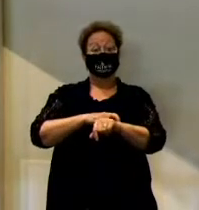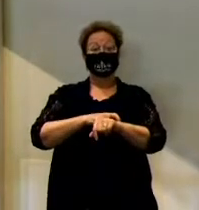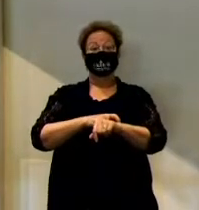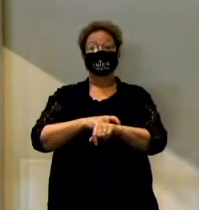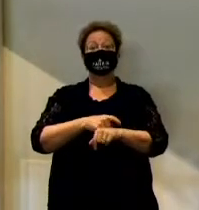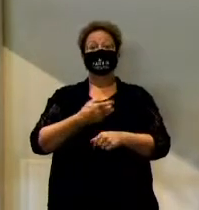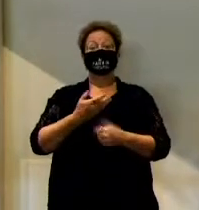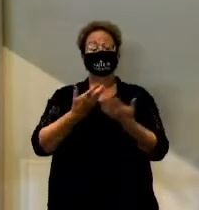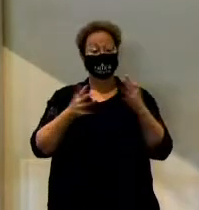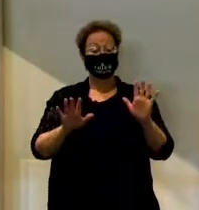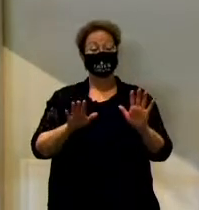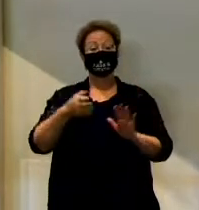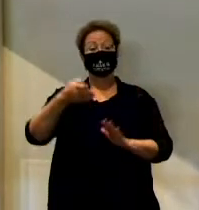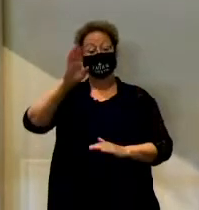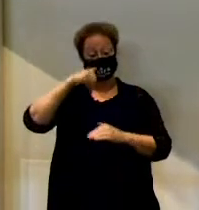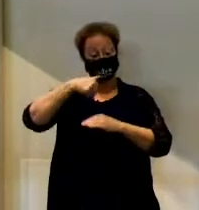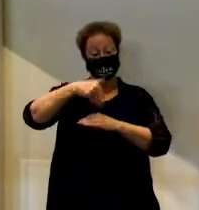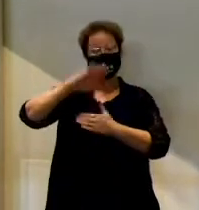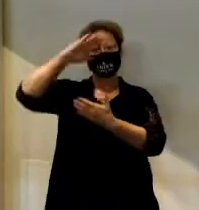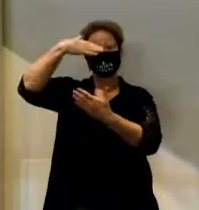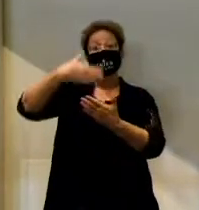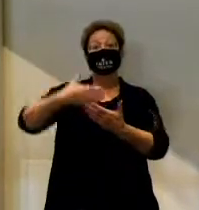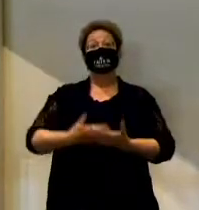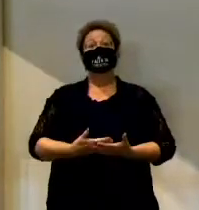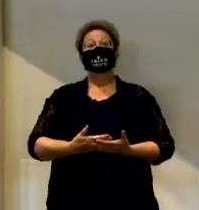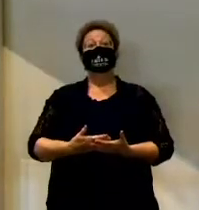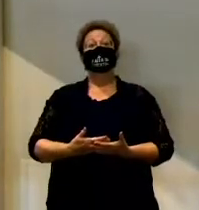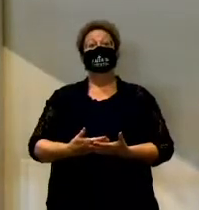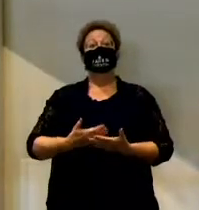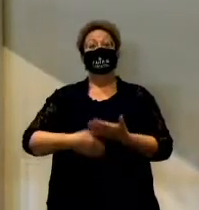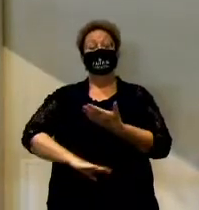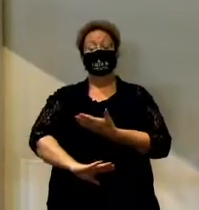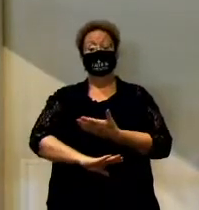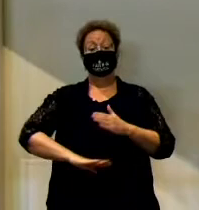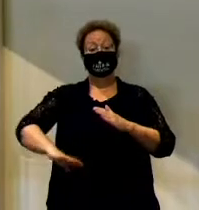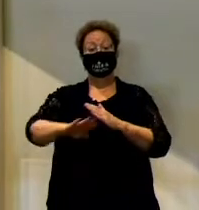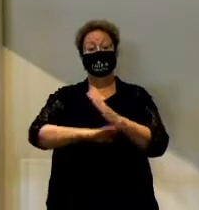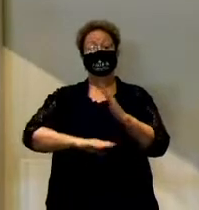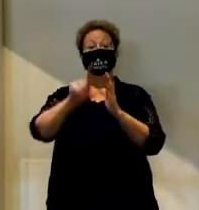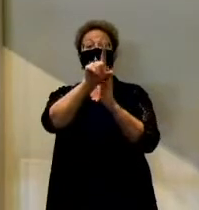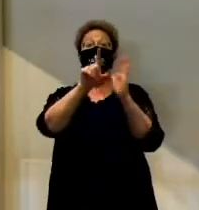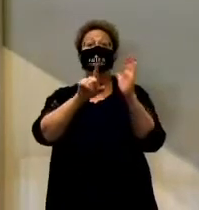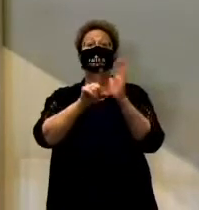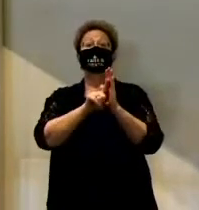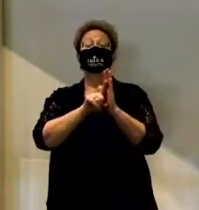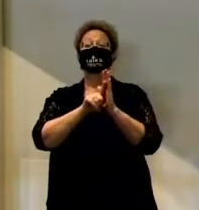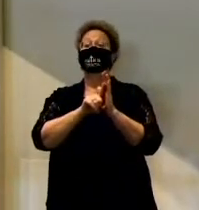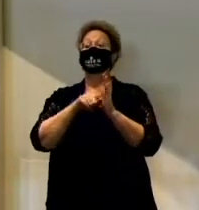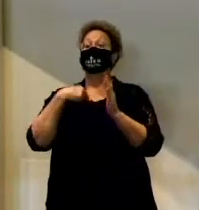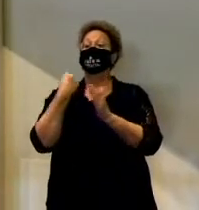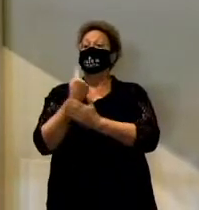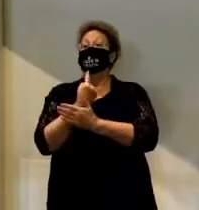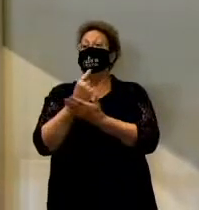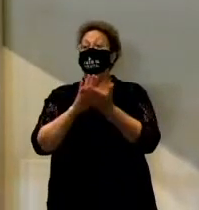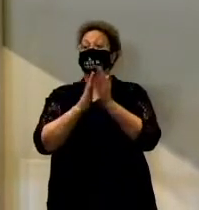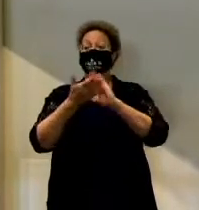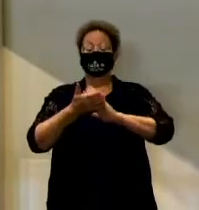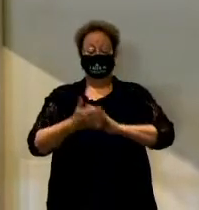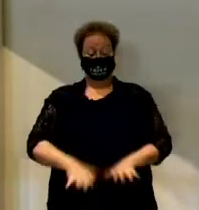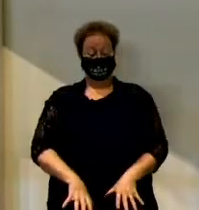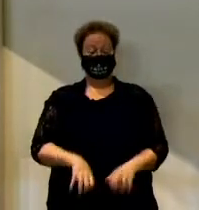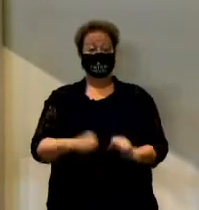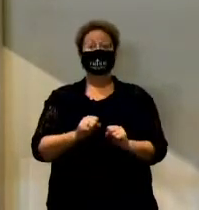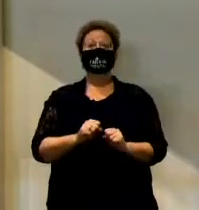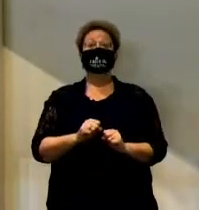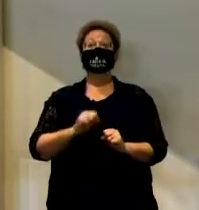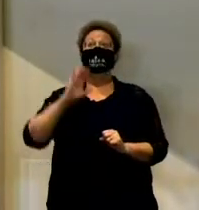God sent his son, born of a woman, born under the law, to redeem those under the law, that we might receive adoption